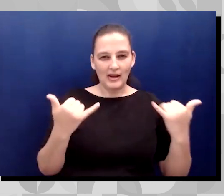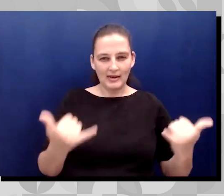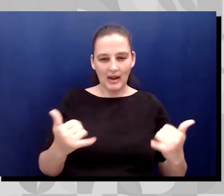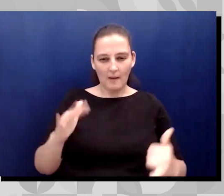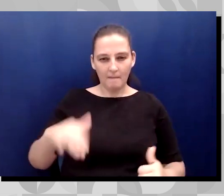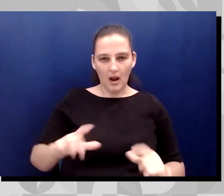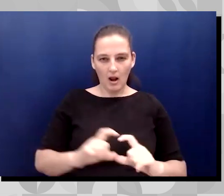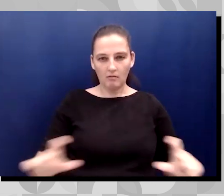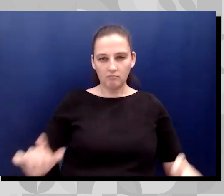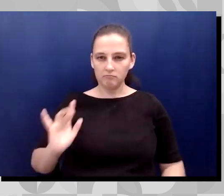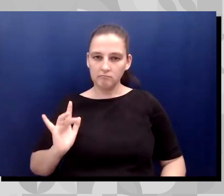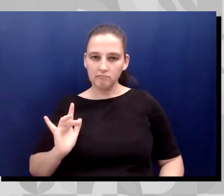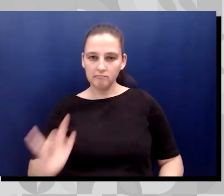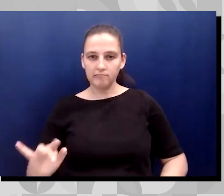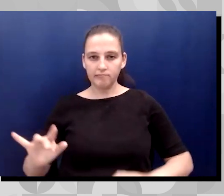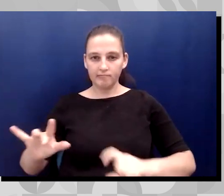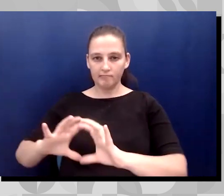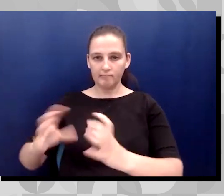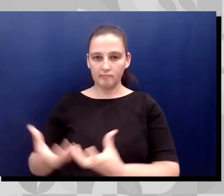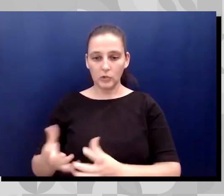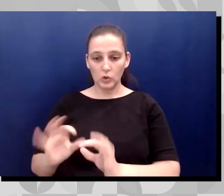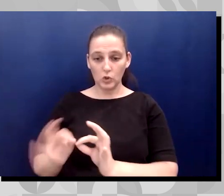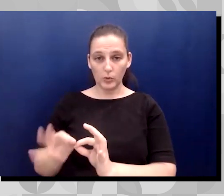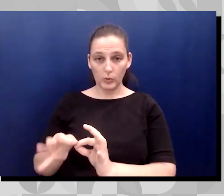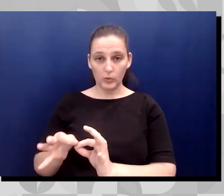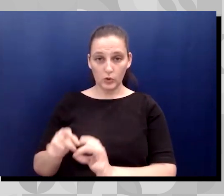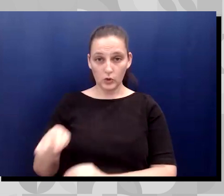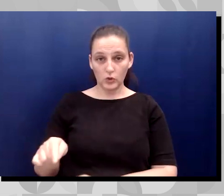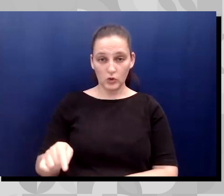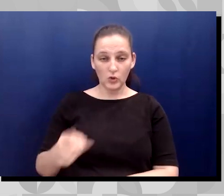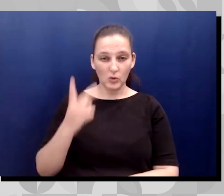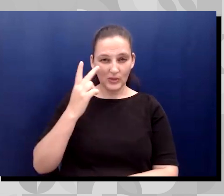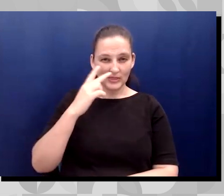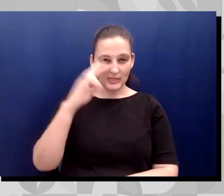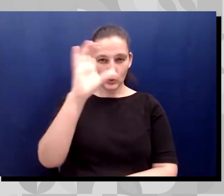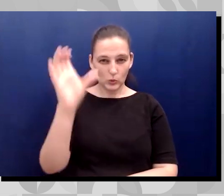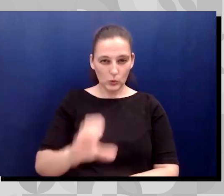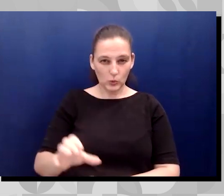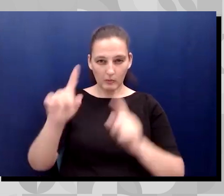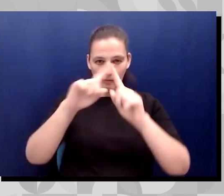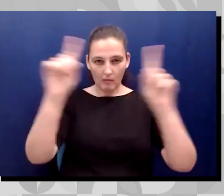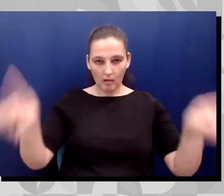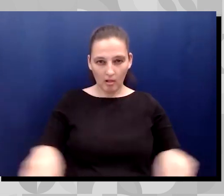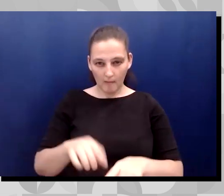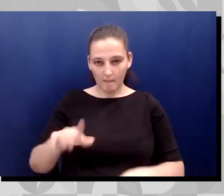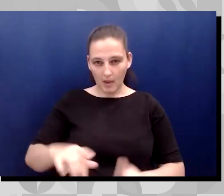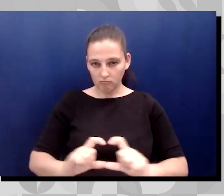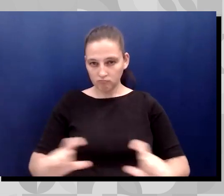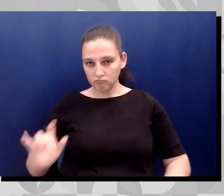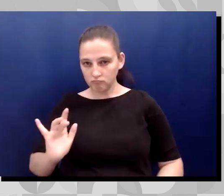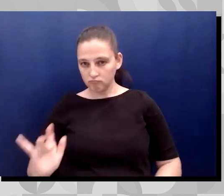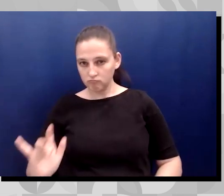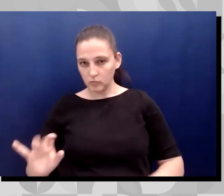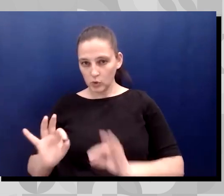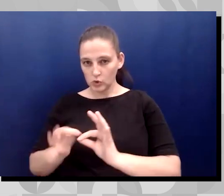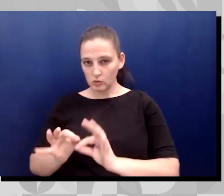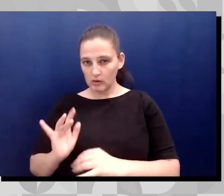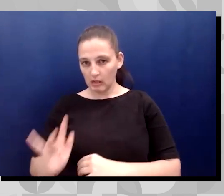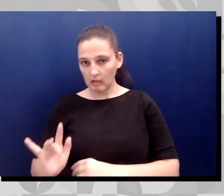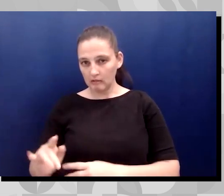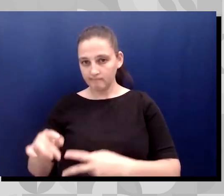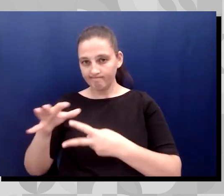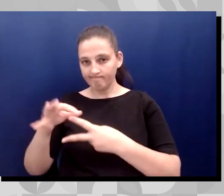settings at the bottom of your screen. So, you'll see if you scroll down to your Zoom, you'll have all of the options down there to be able to toggle that either on or off.